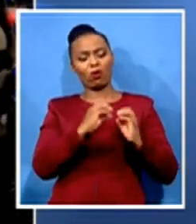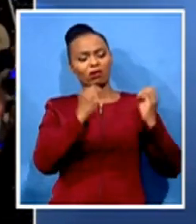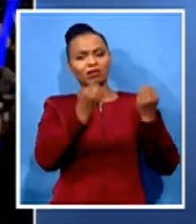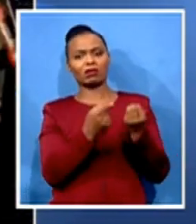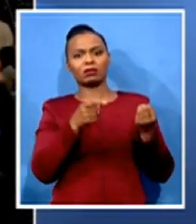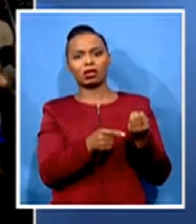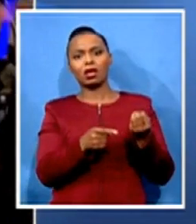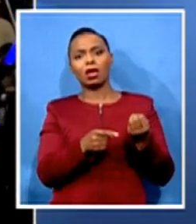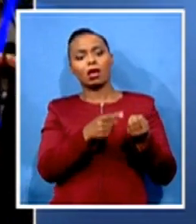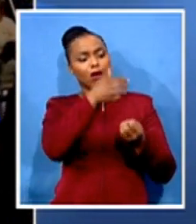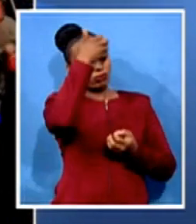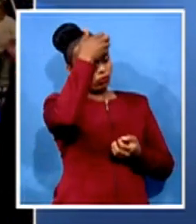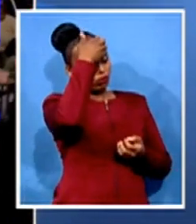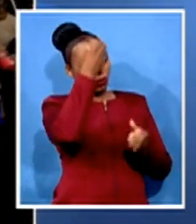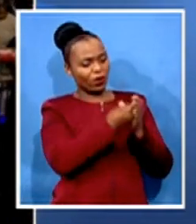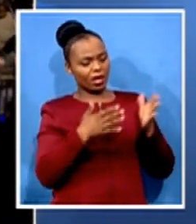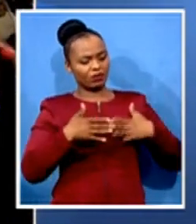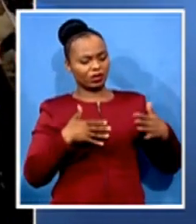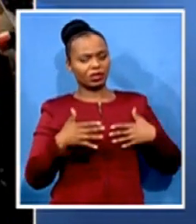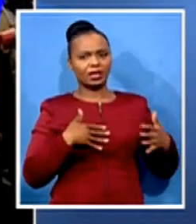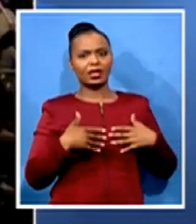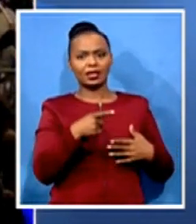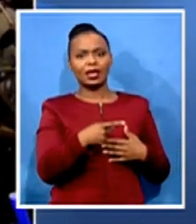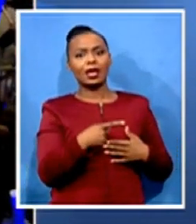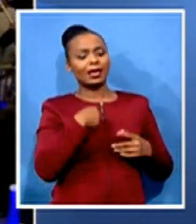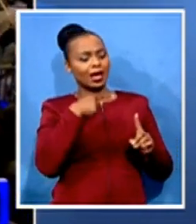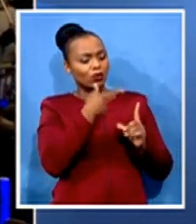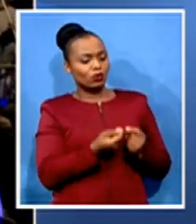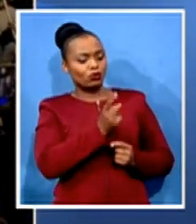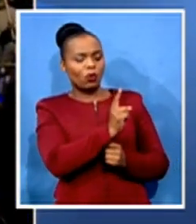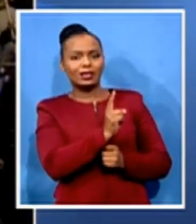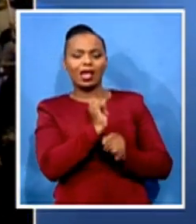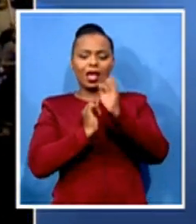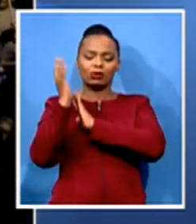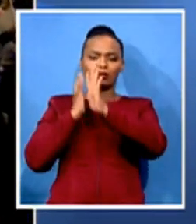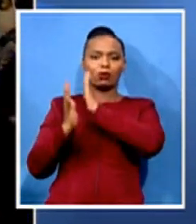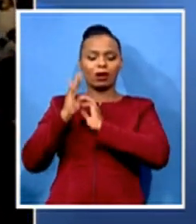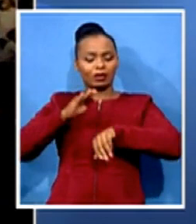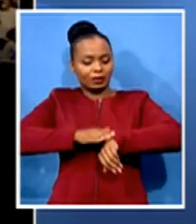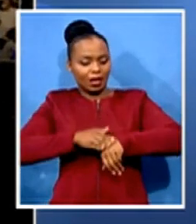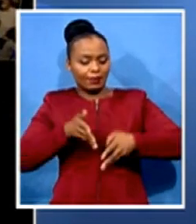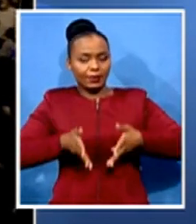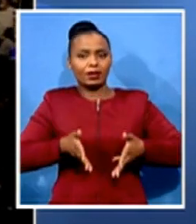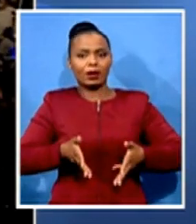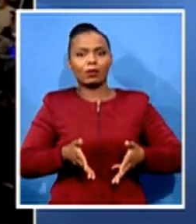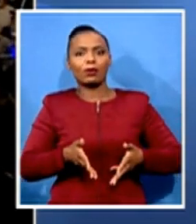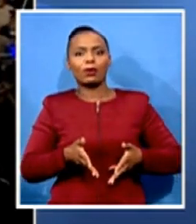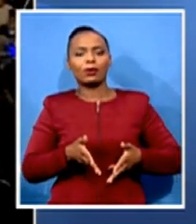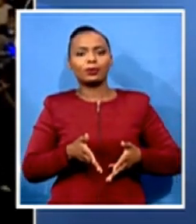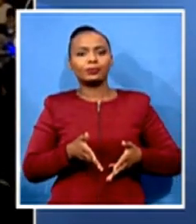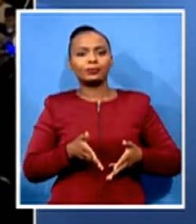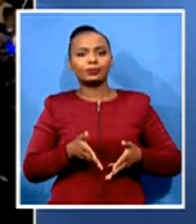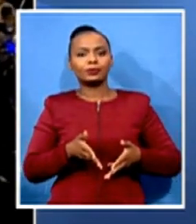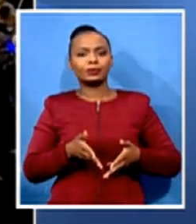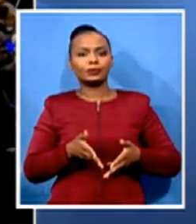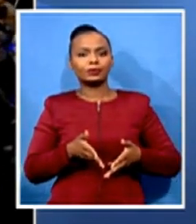blocked what could have been a historic moment around the world, where the European Union, Africa,